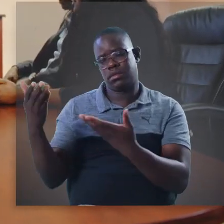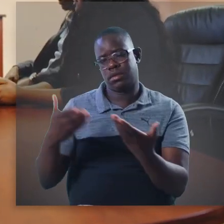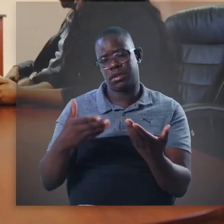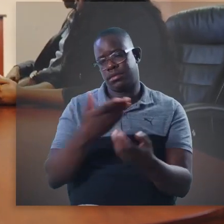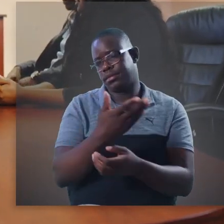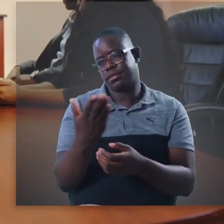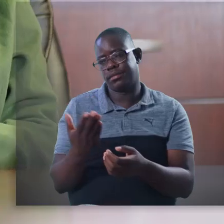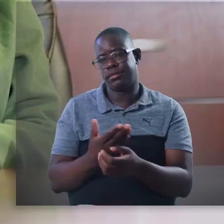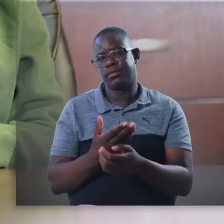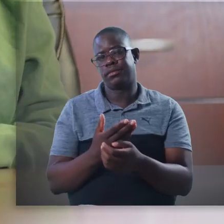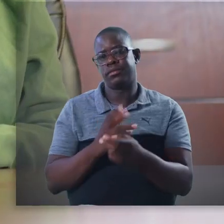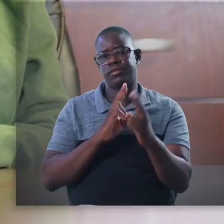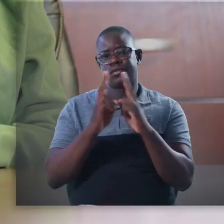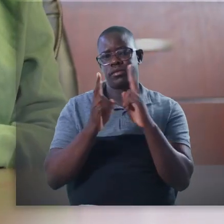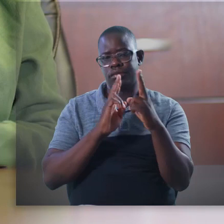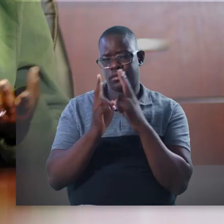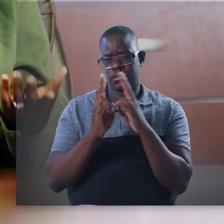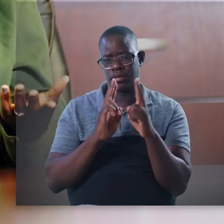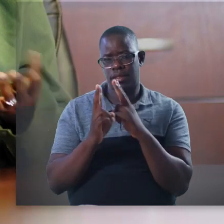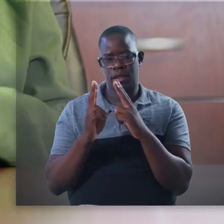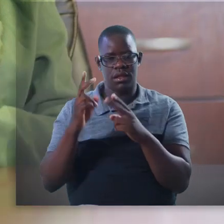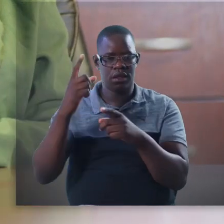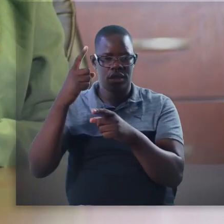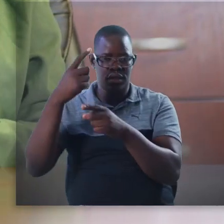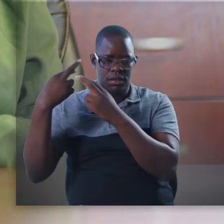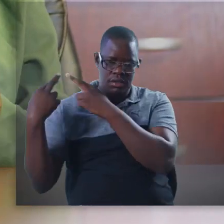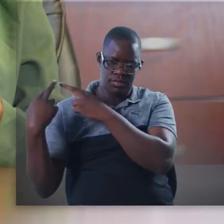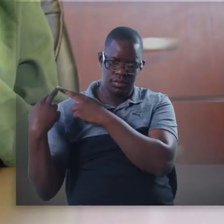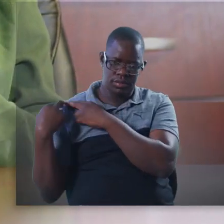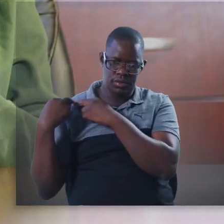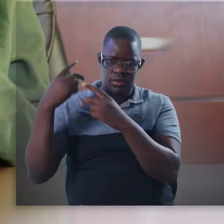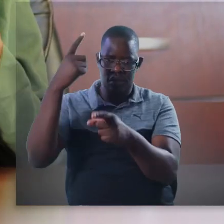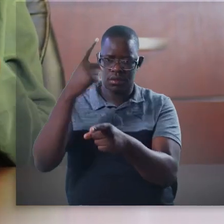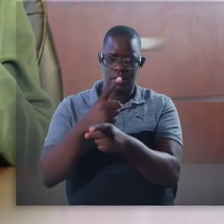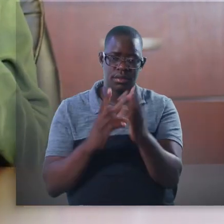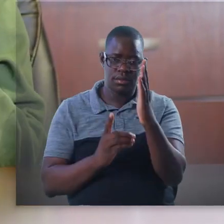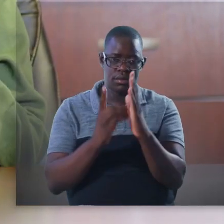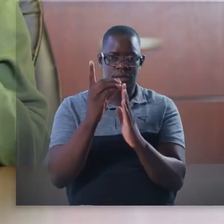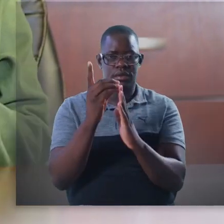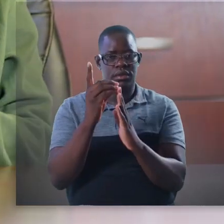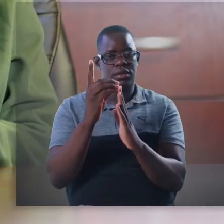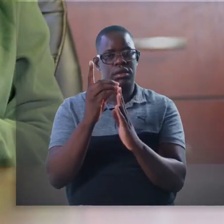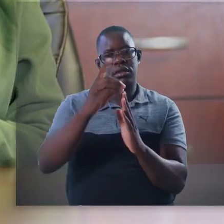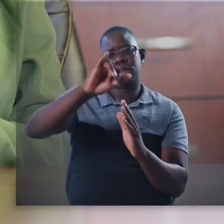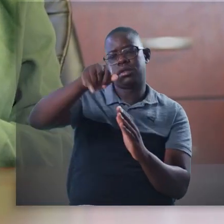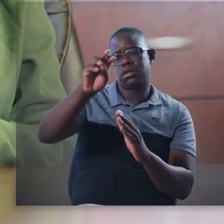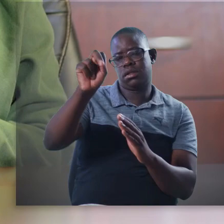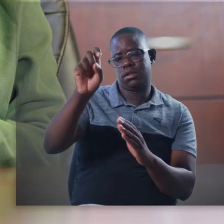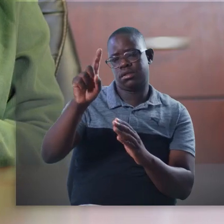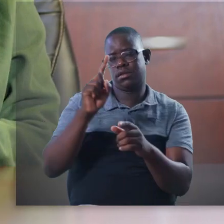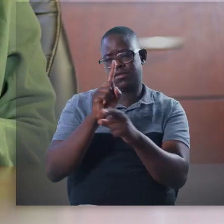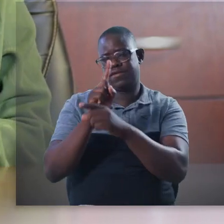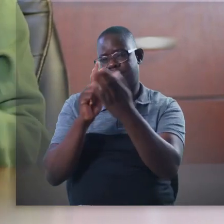and Lynn. Welcome, guys. Thank So, today we are going to be talking about the role of government in development.